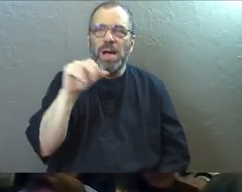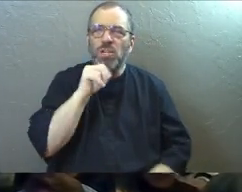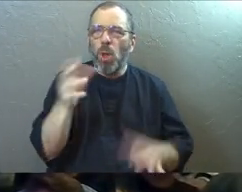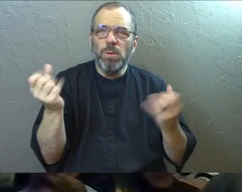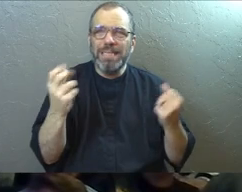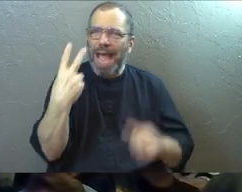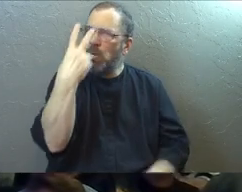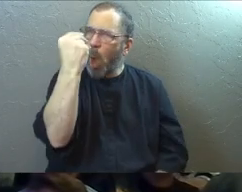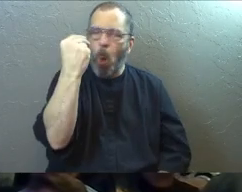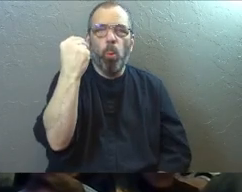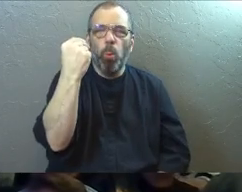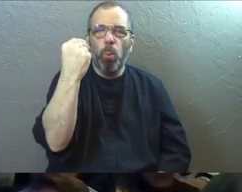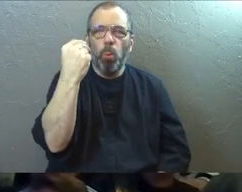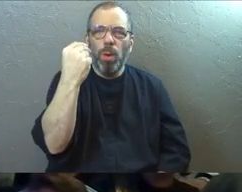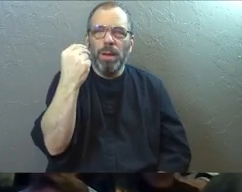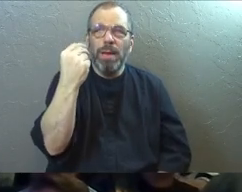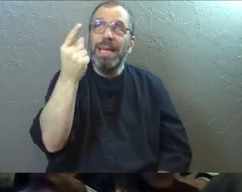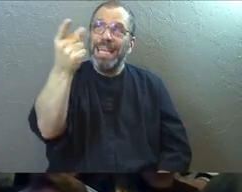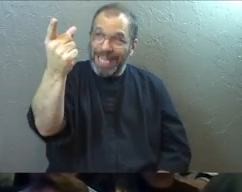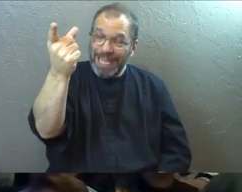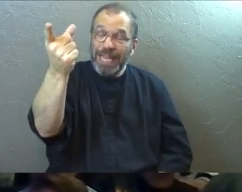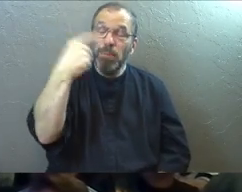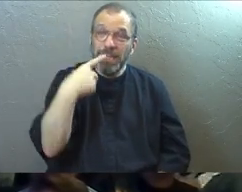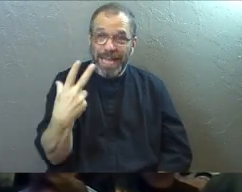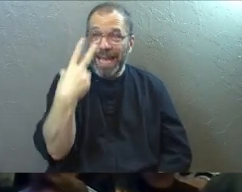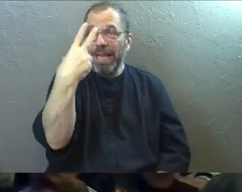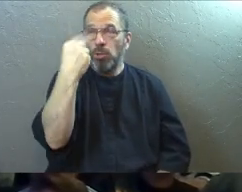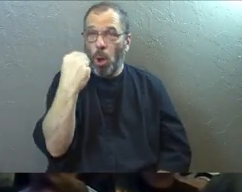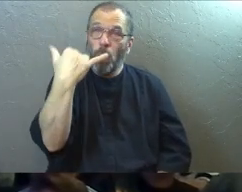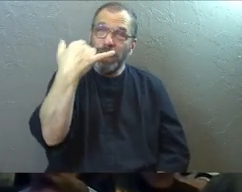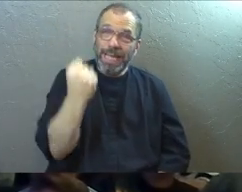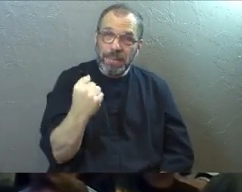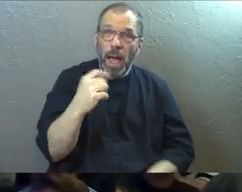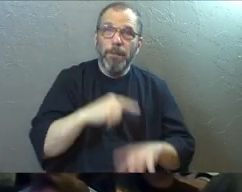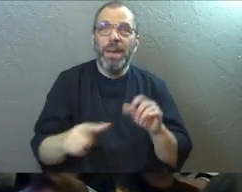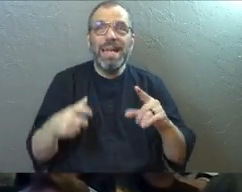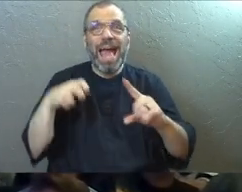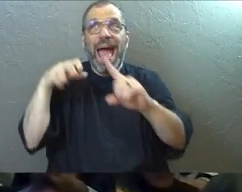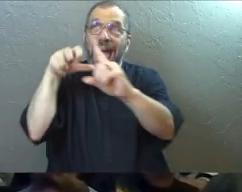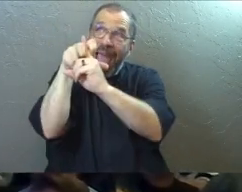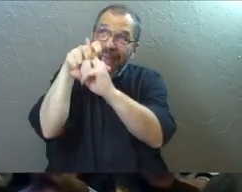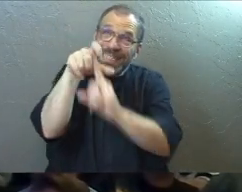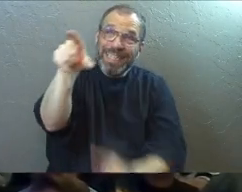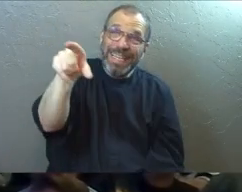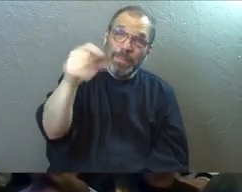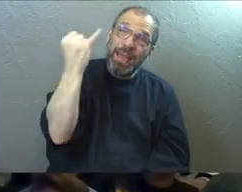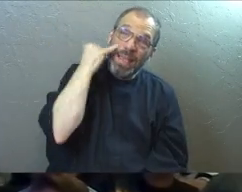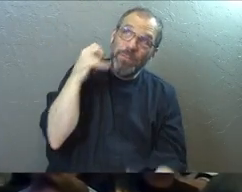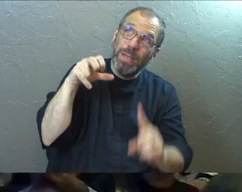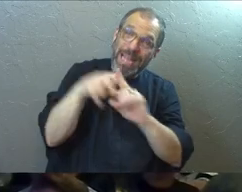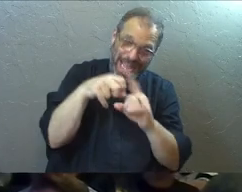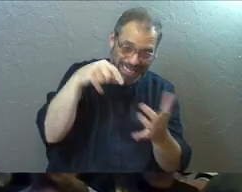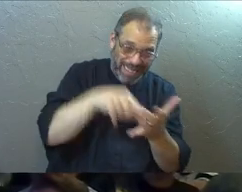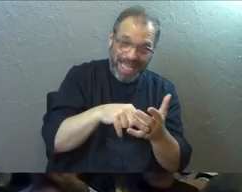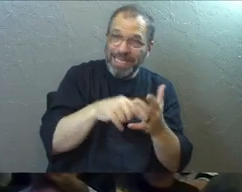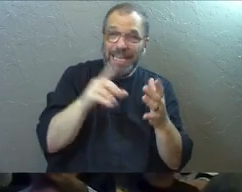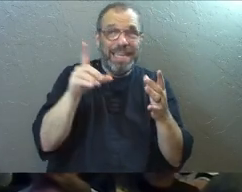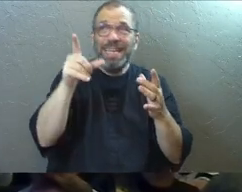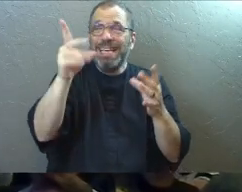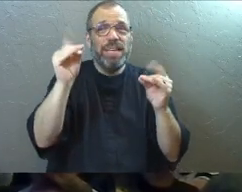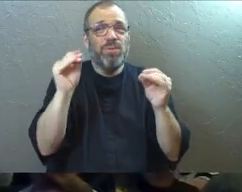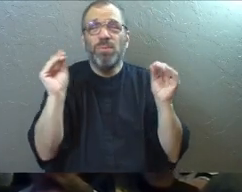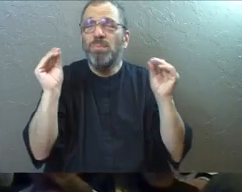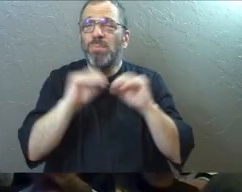Let God say no for himself. If he's going to say no or yes, he'll say it. But he's saying ask. And by the way, if you can ask this, he can do infinitely